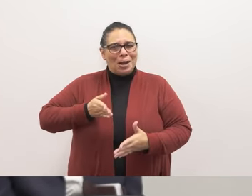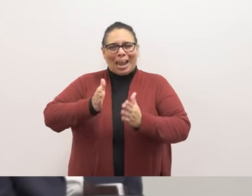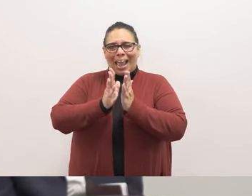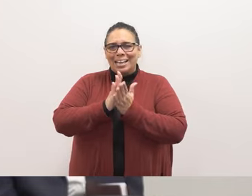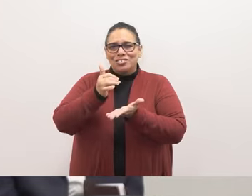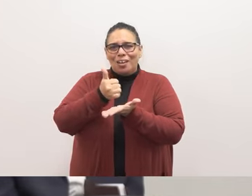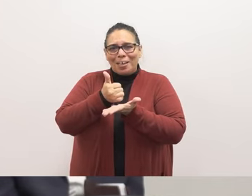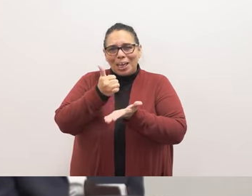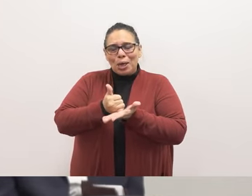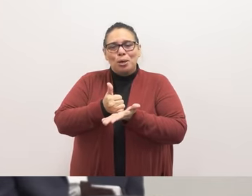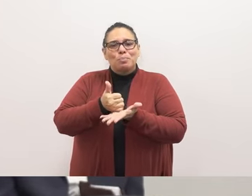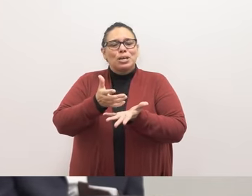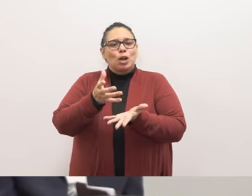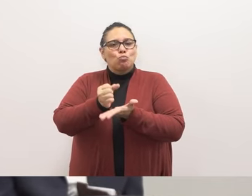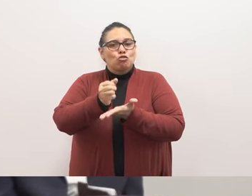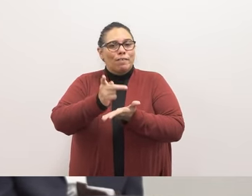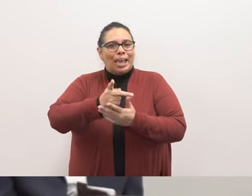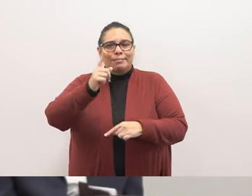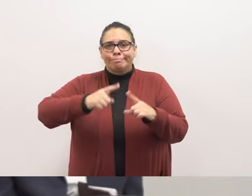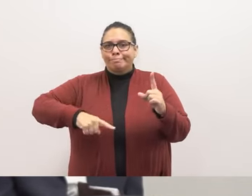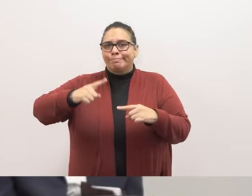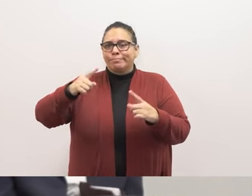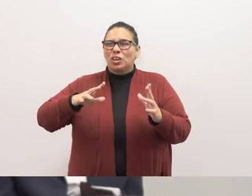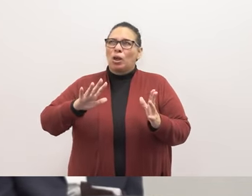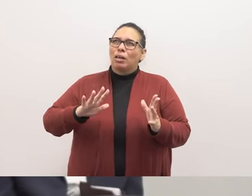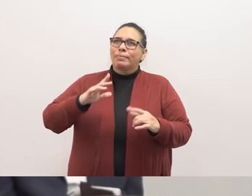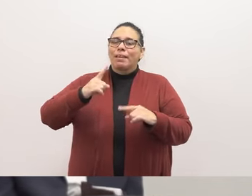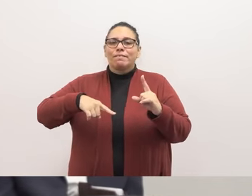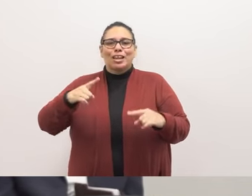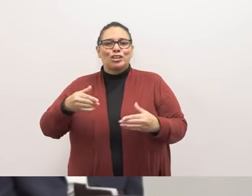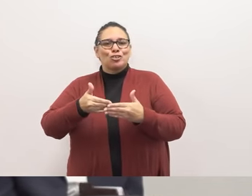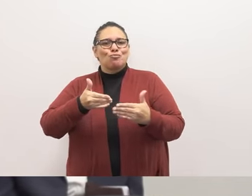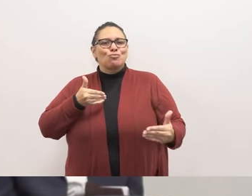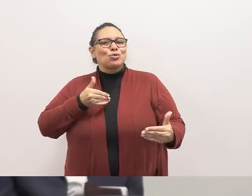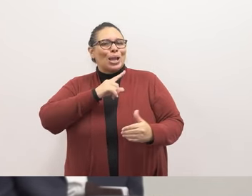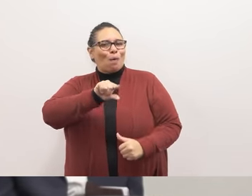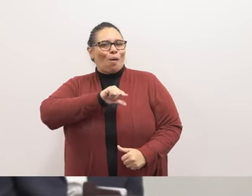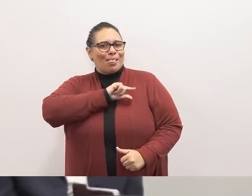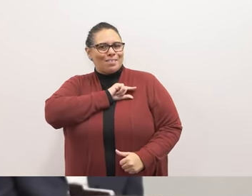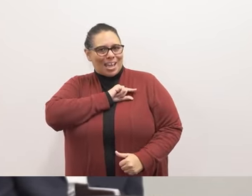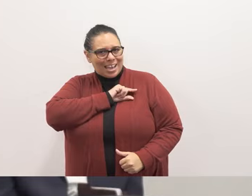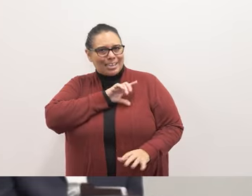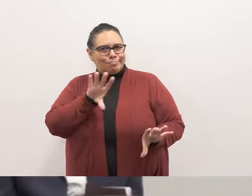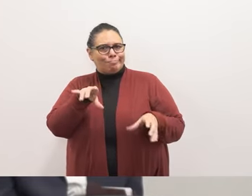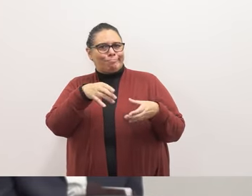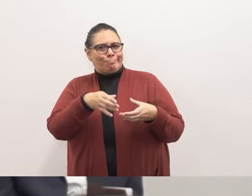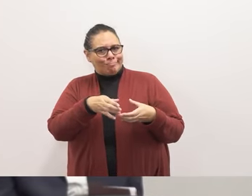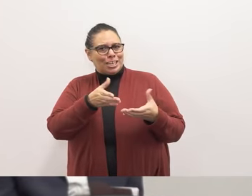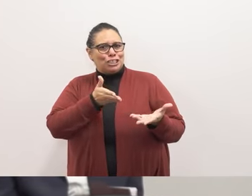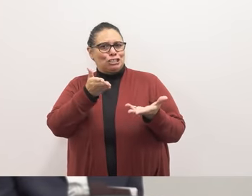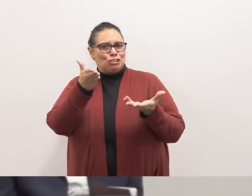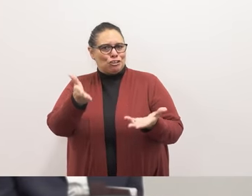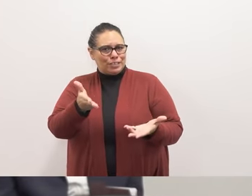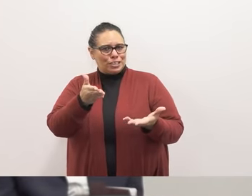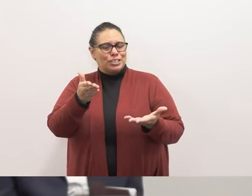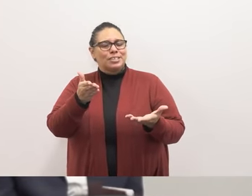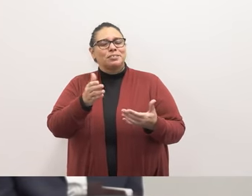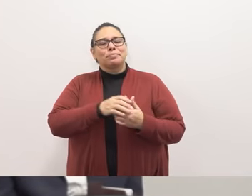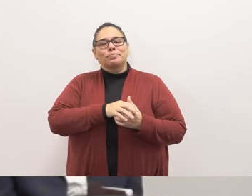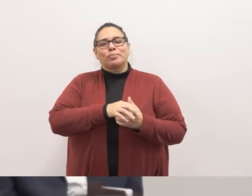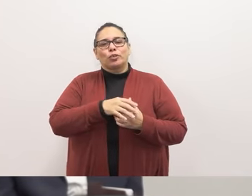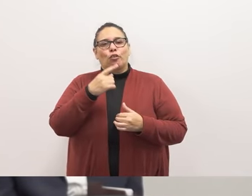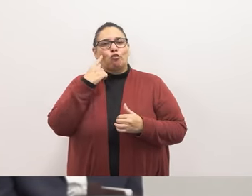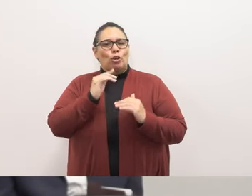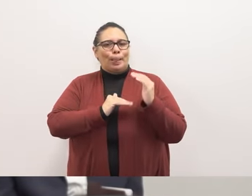and support in approving various program actually various pre-qualified pools of service providers for a number of different facets of our